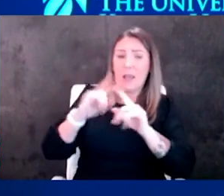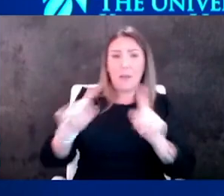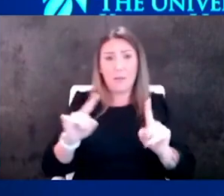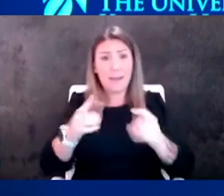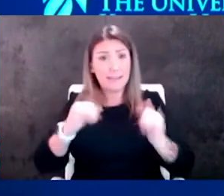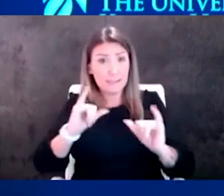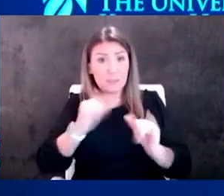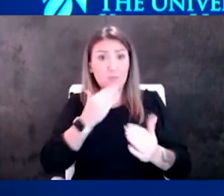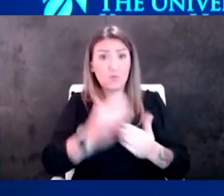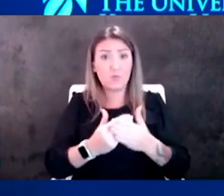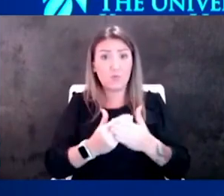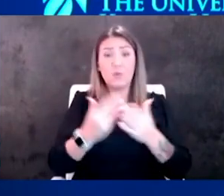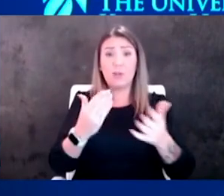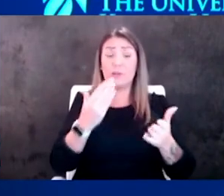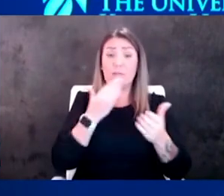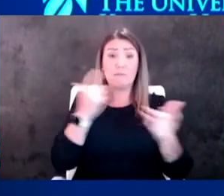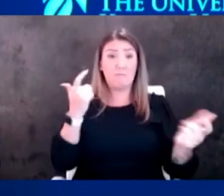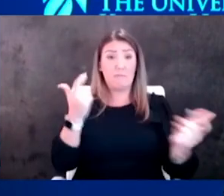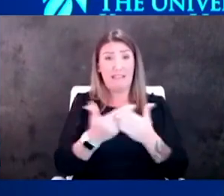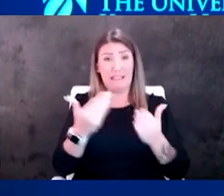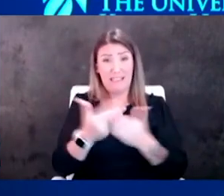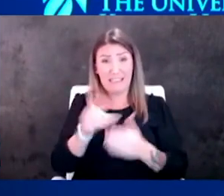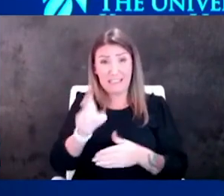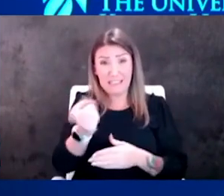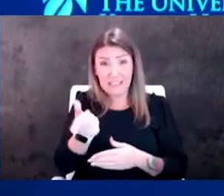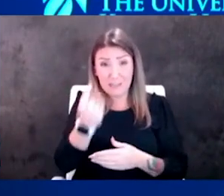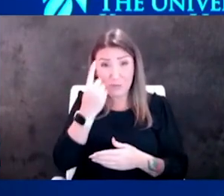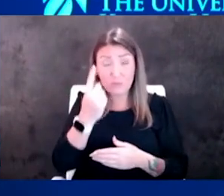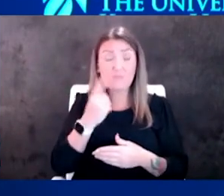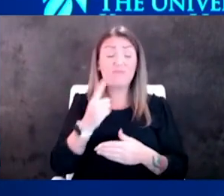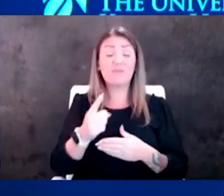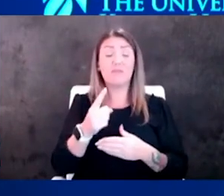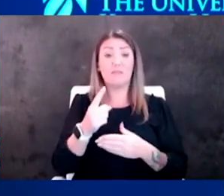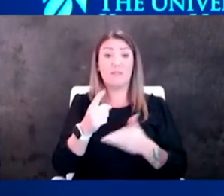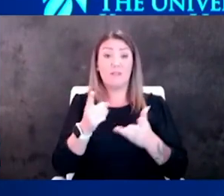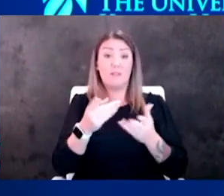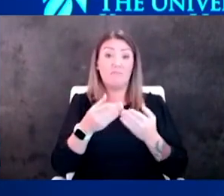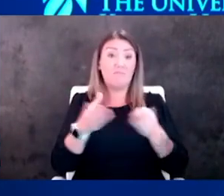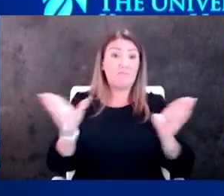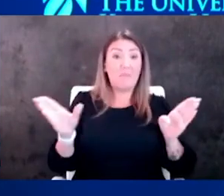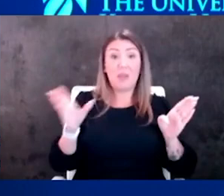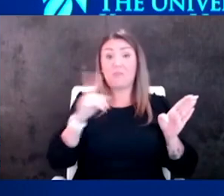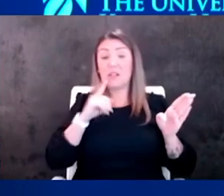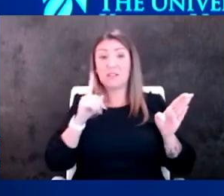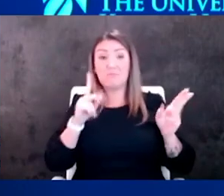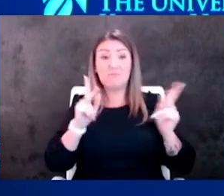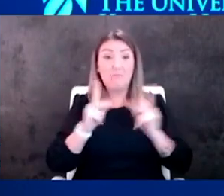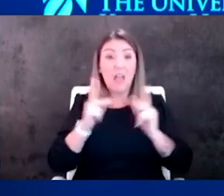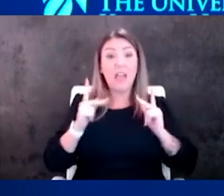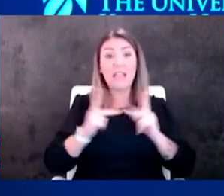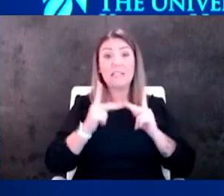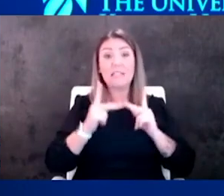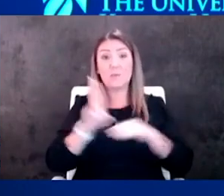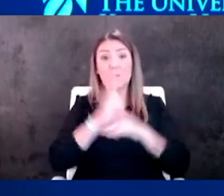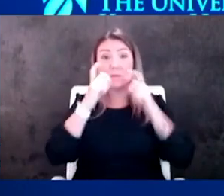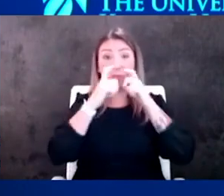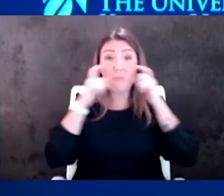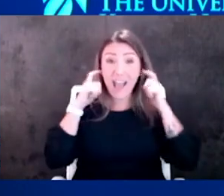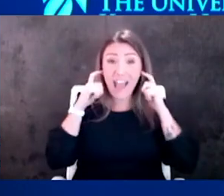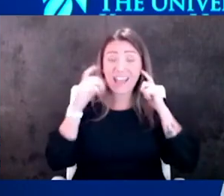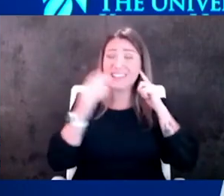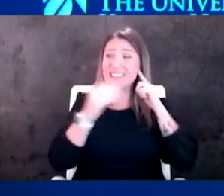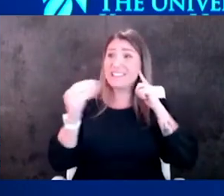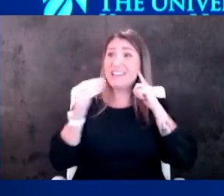think the biggest thing you just have to be thoughtful of is you know if you're going to go into a crowded public space put on a mask and make sure you get your vaccinations